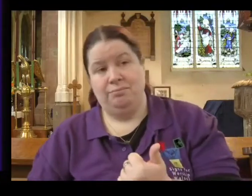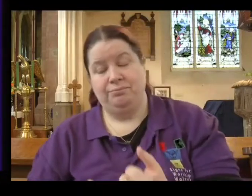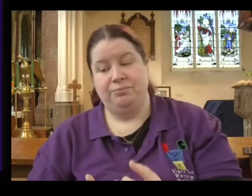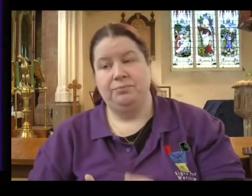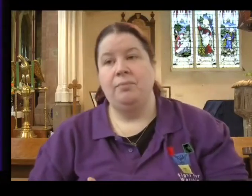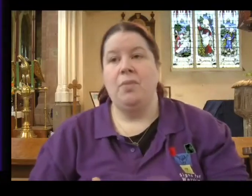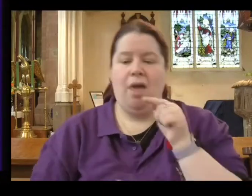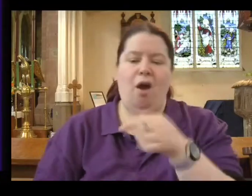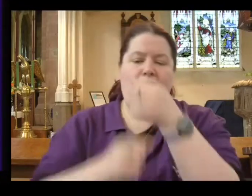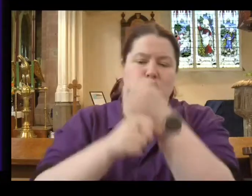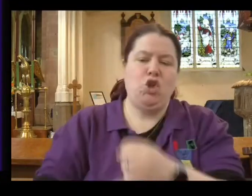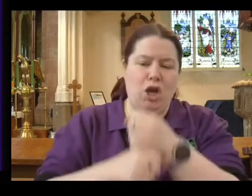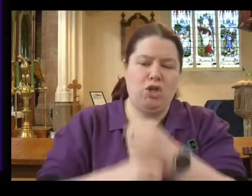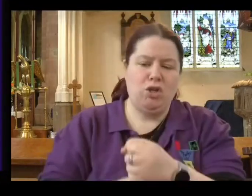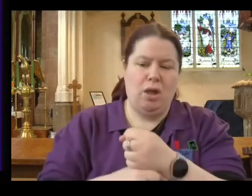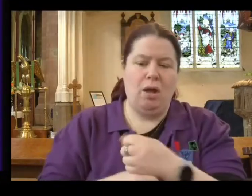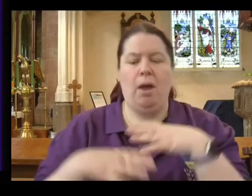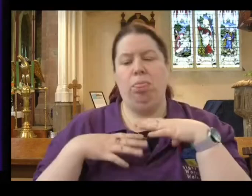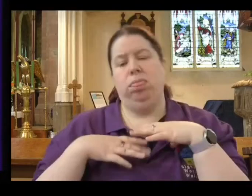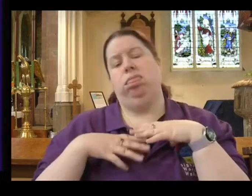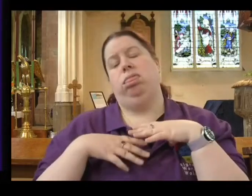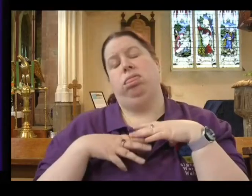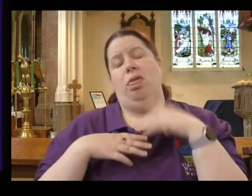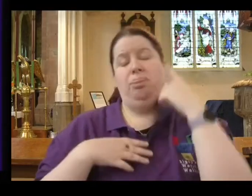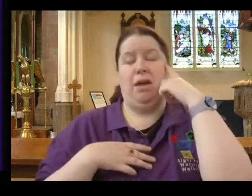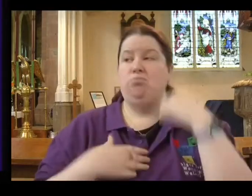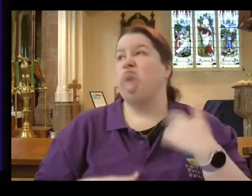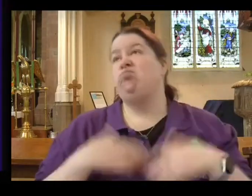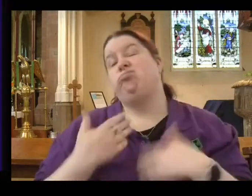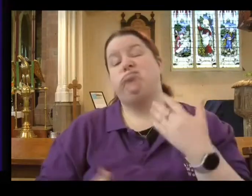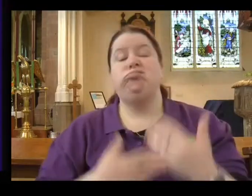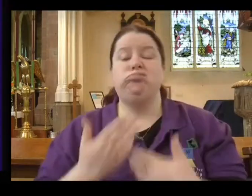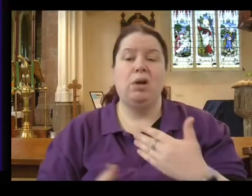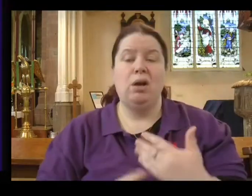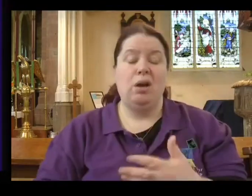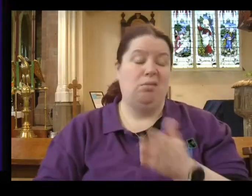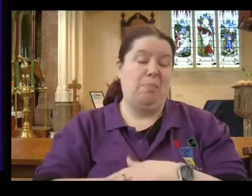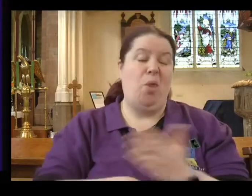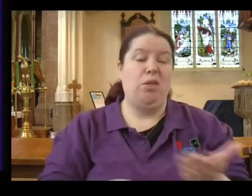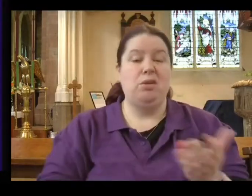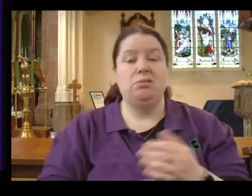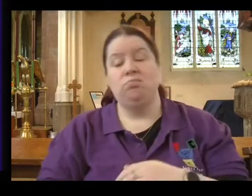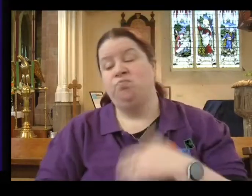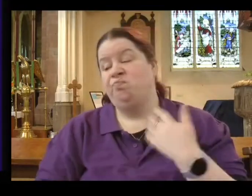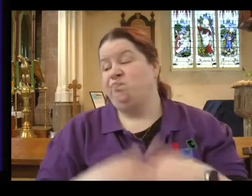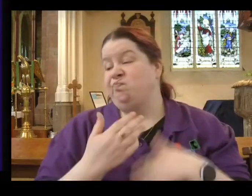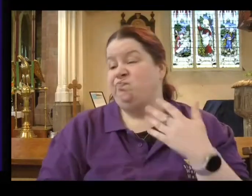effect a church that's living on apathy. And the thing about apathy is you don't have to work very hard at it to become very good